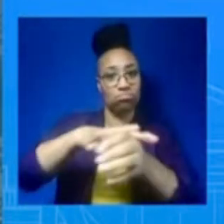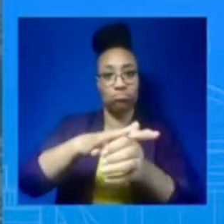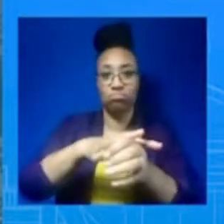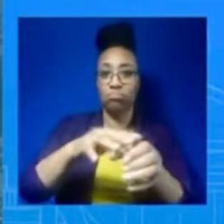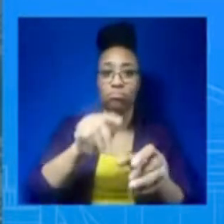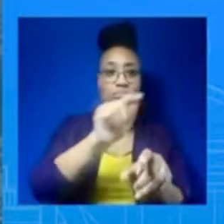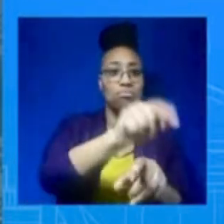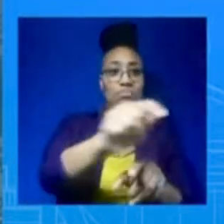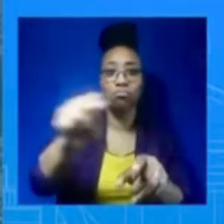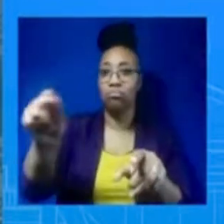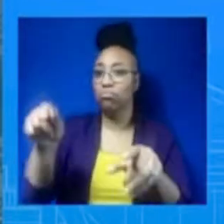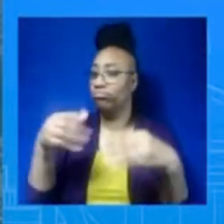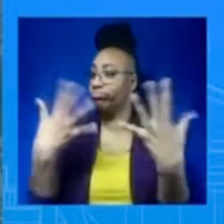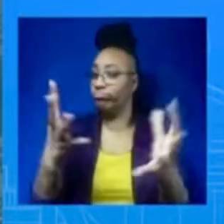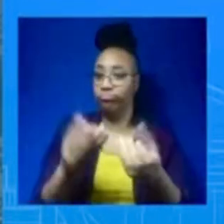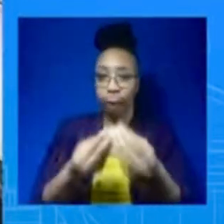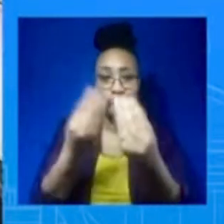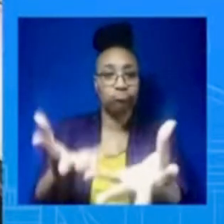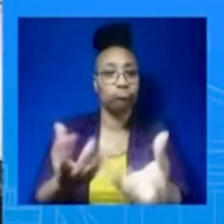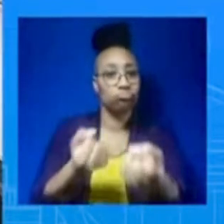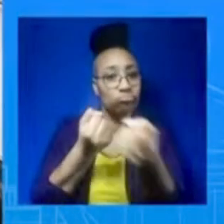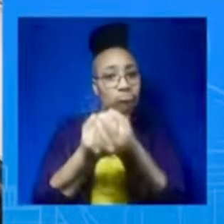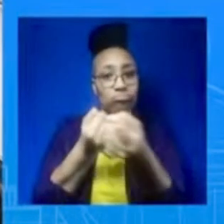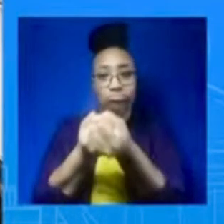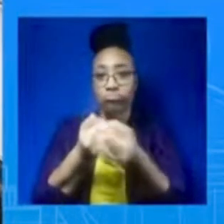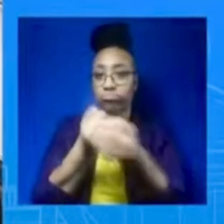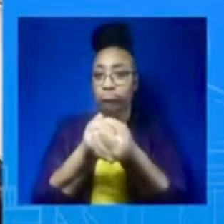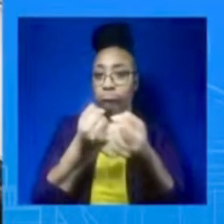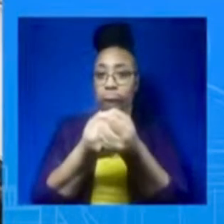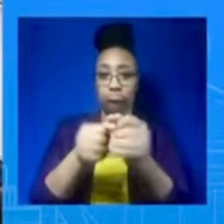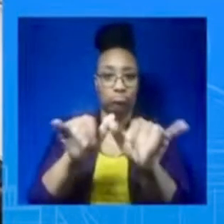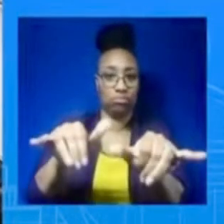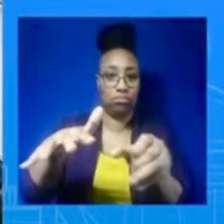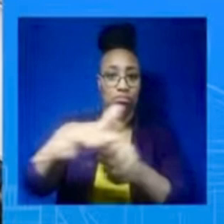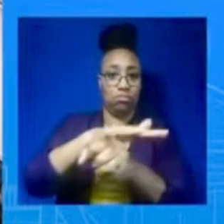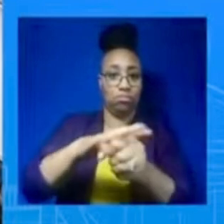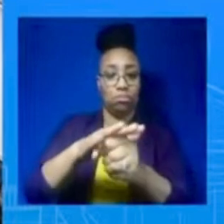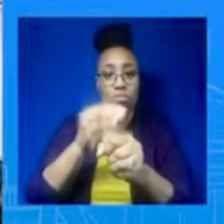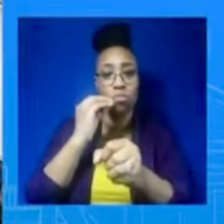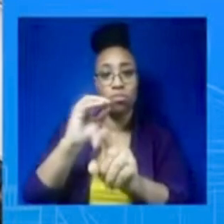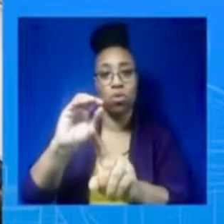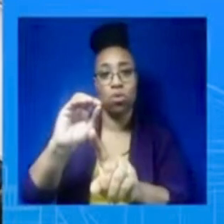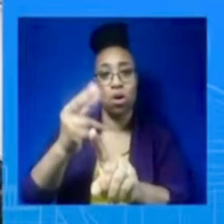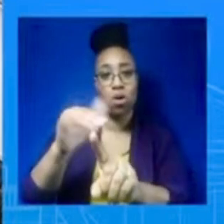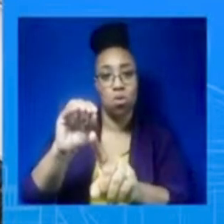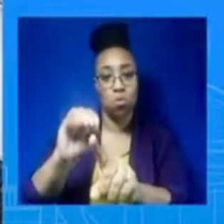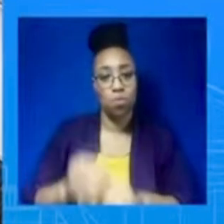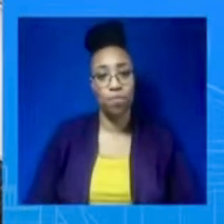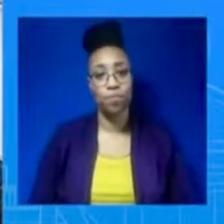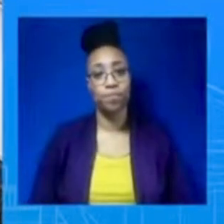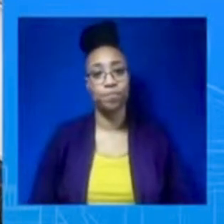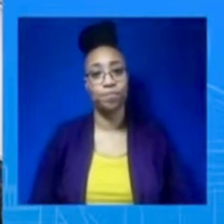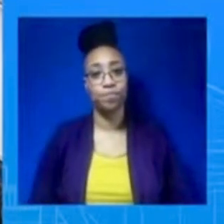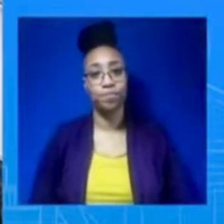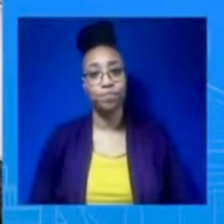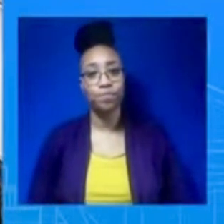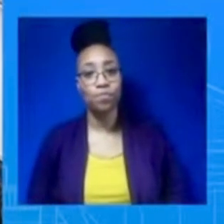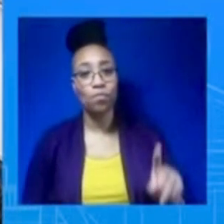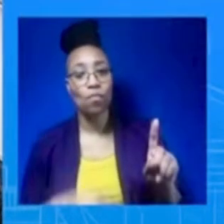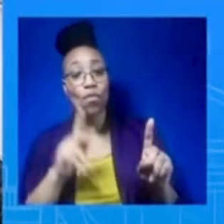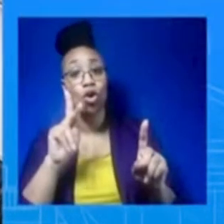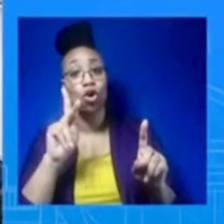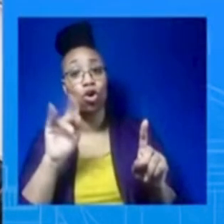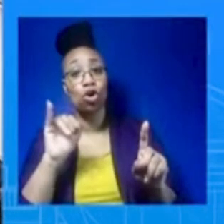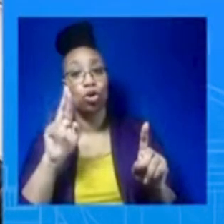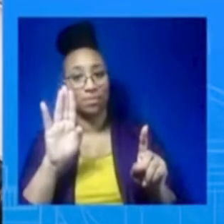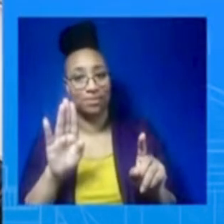it takes. Thank you. Kirby mentioned humanitarian assistance when he was talking about the president's trip. But, you know, obviously the president has talked so much recently about